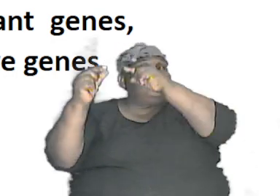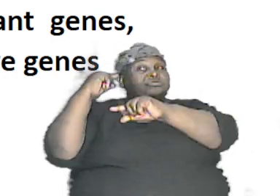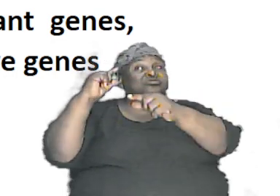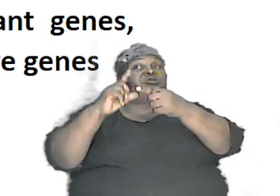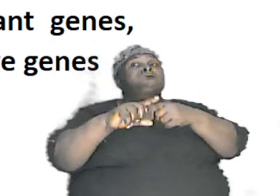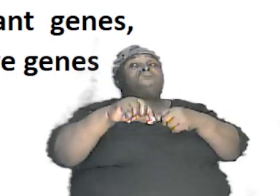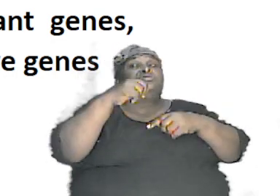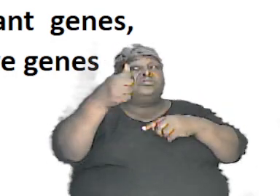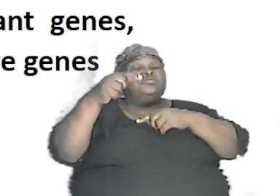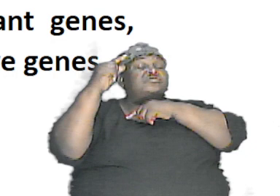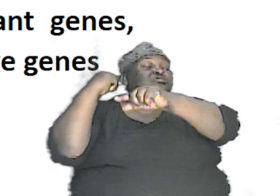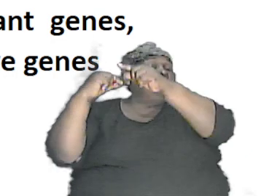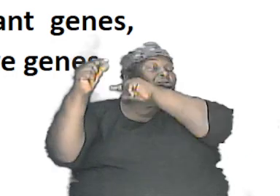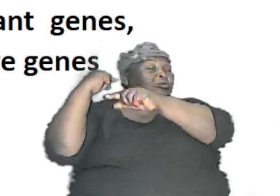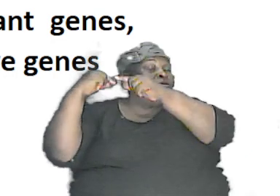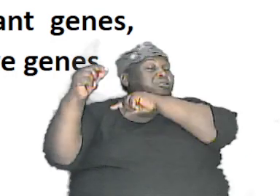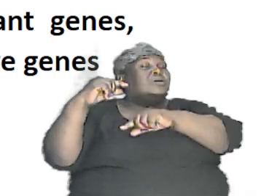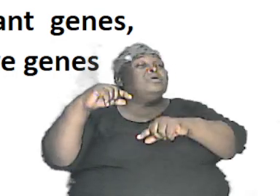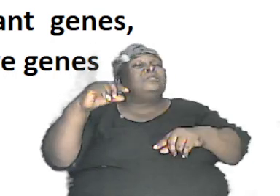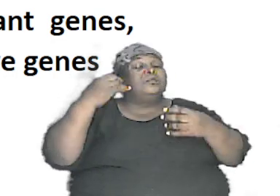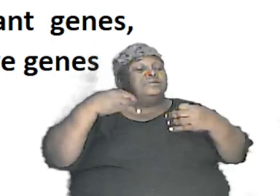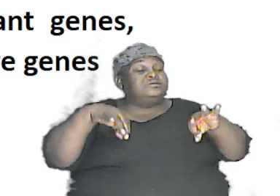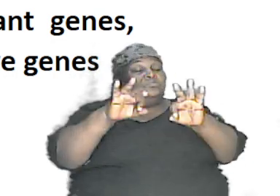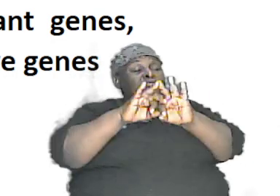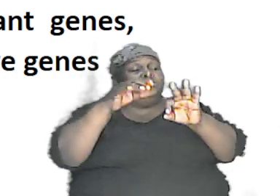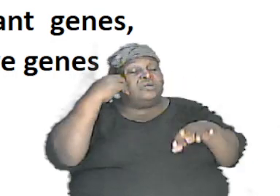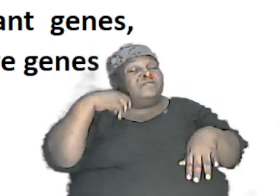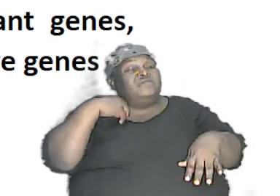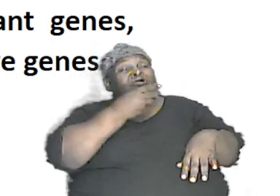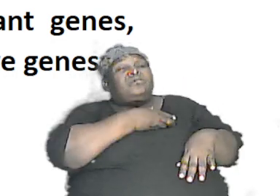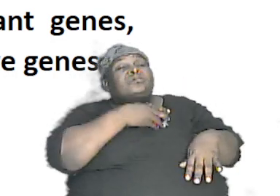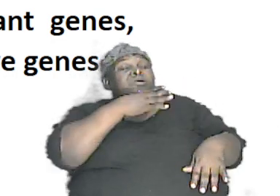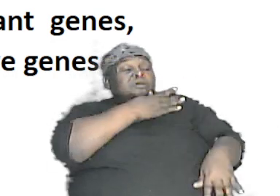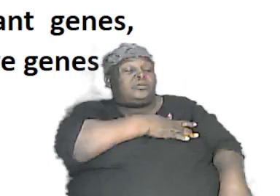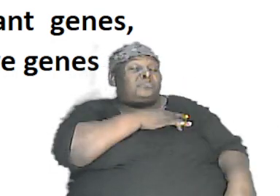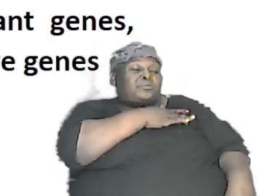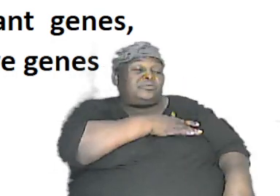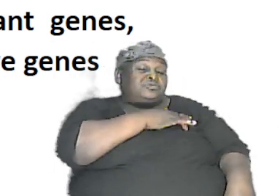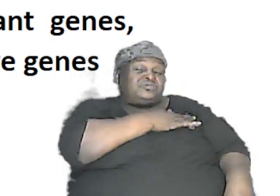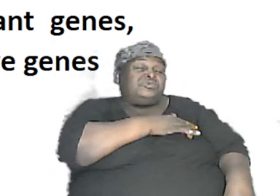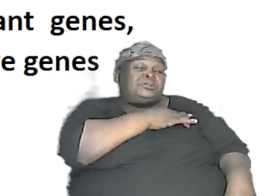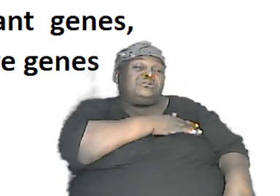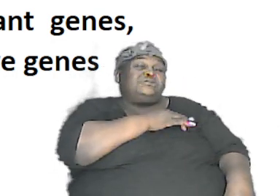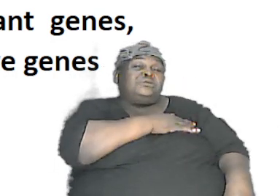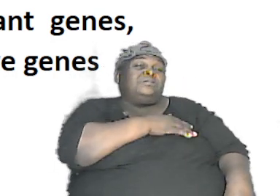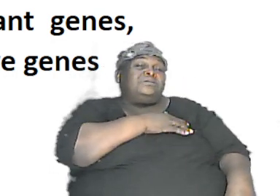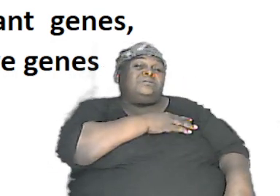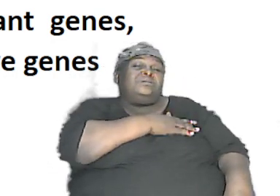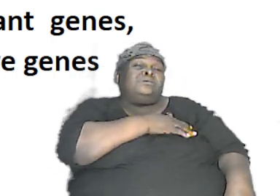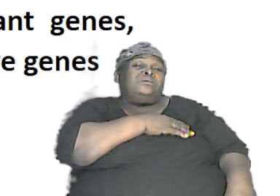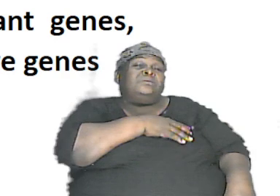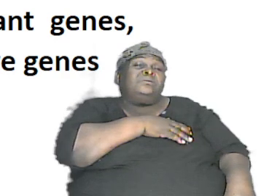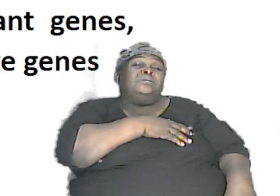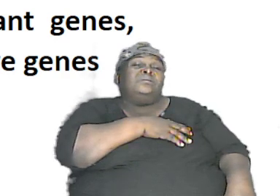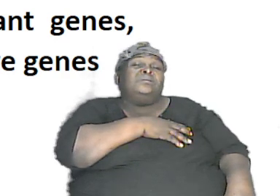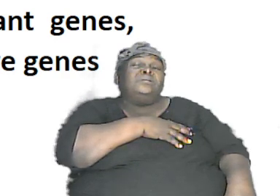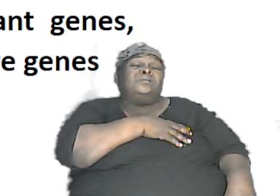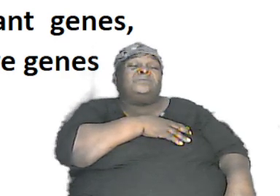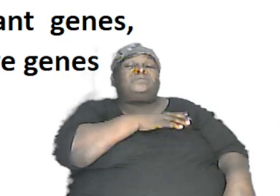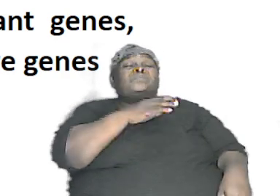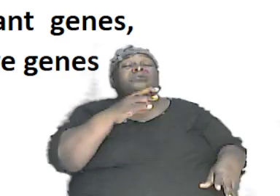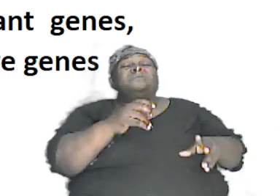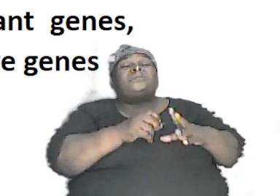and it is important for us to appreciate that so in other words the traits that people